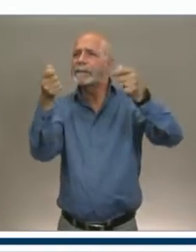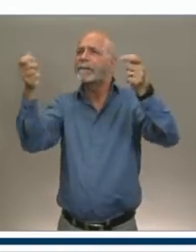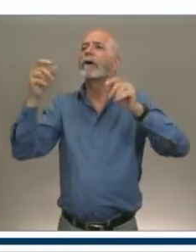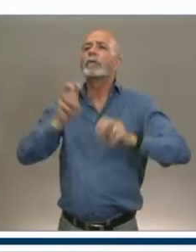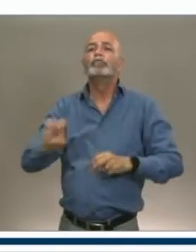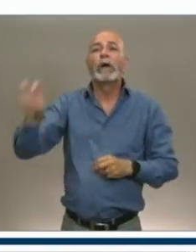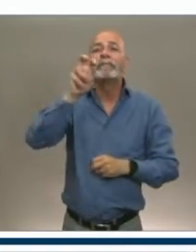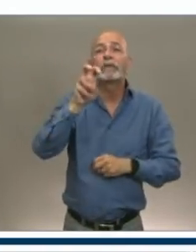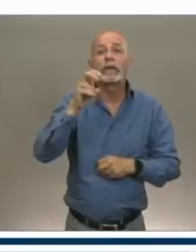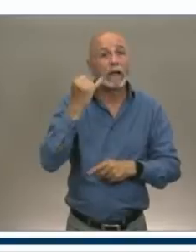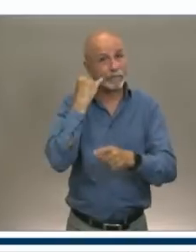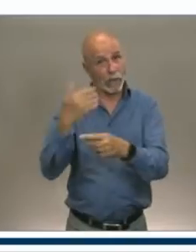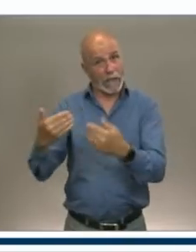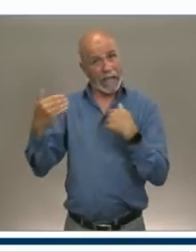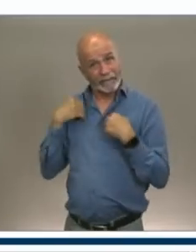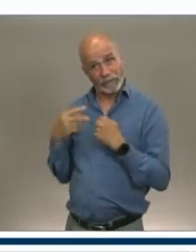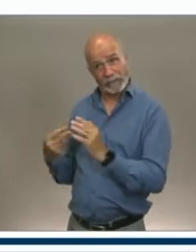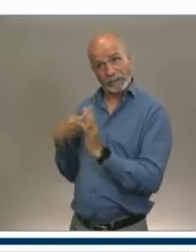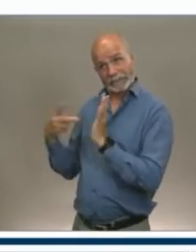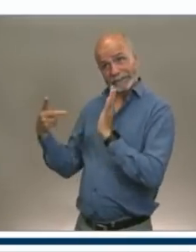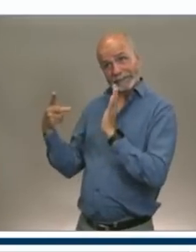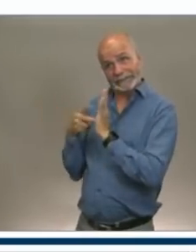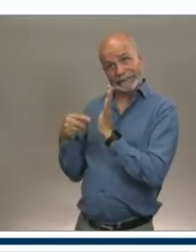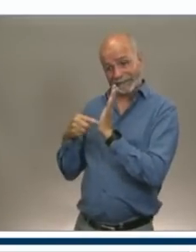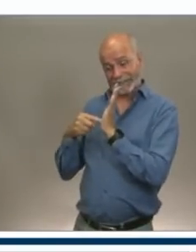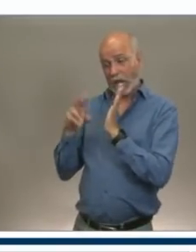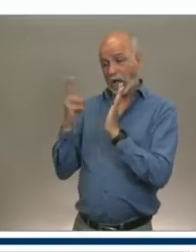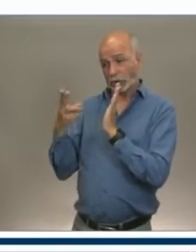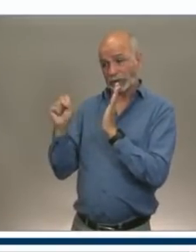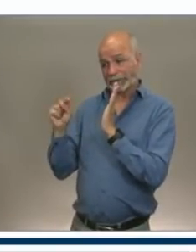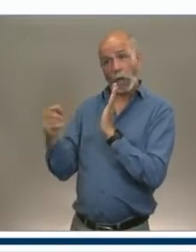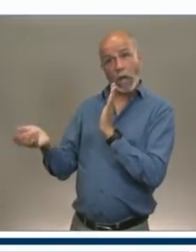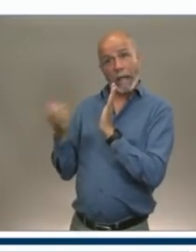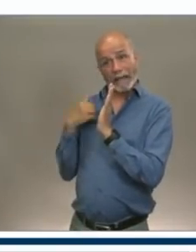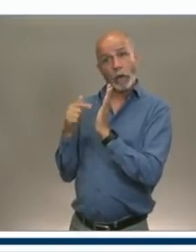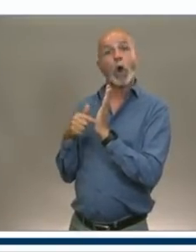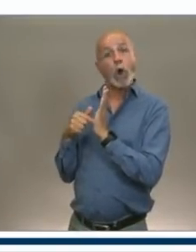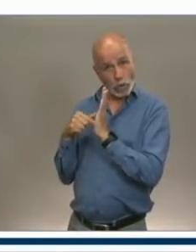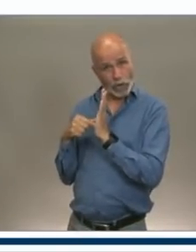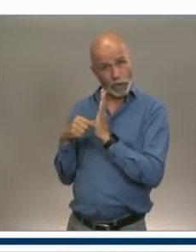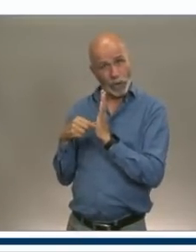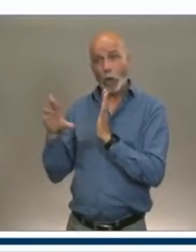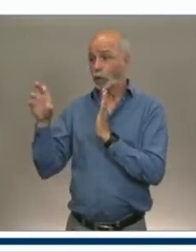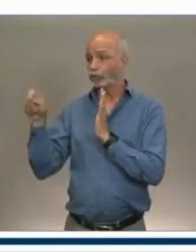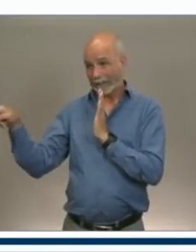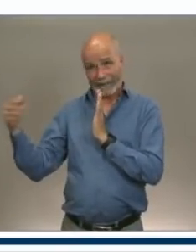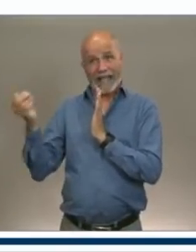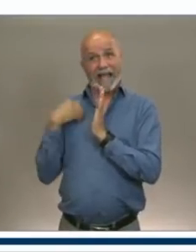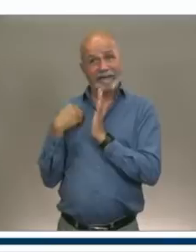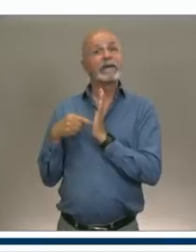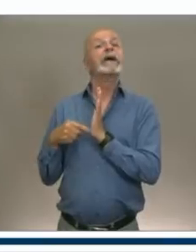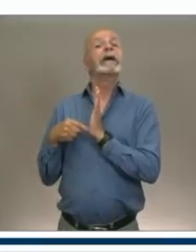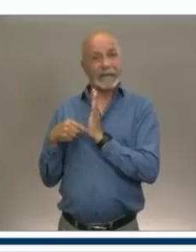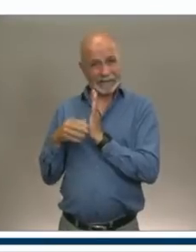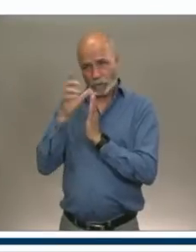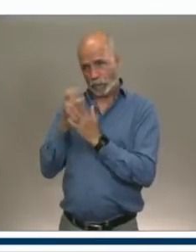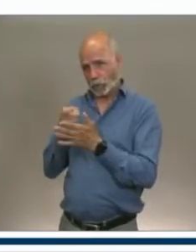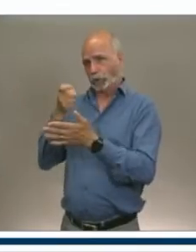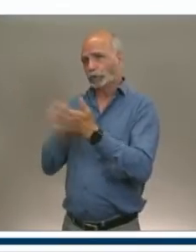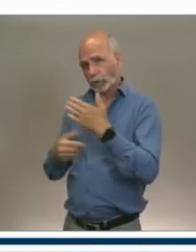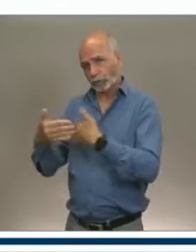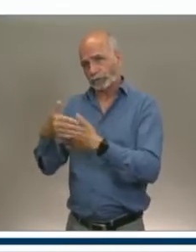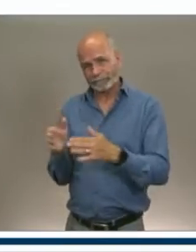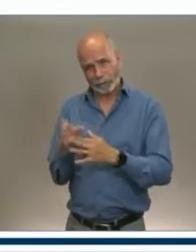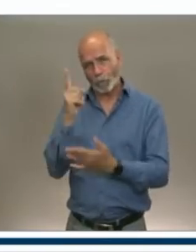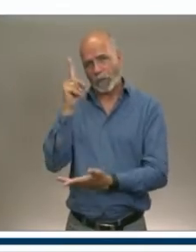HST number and they have rooms that they rent out, then, then they will receive the grant of $1,000 per room up to 10 rooms and